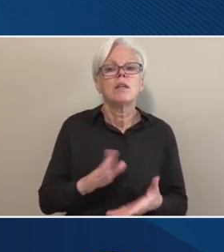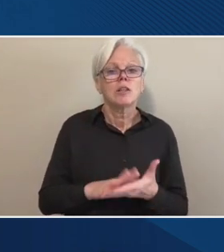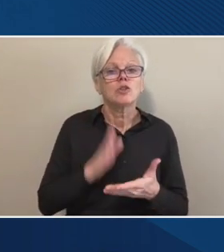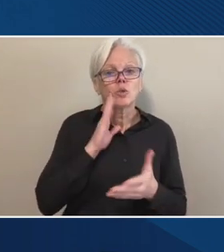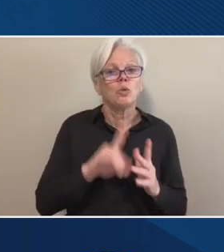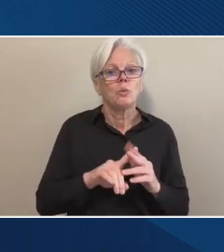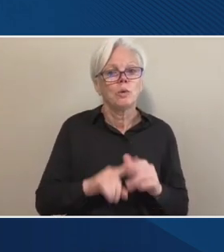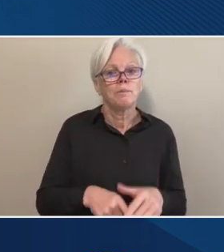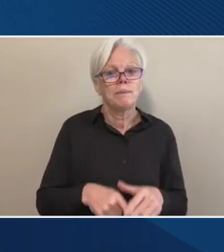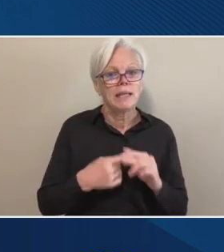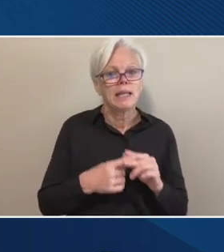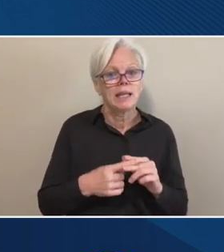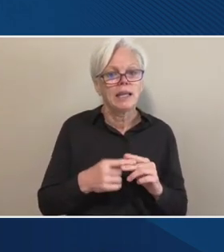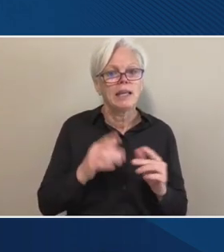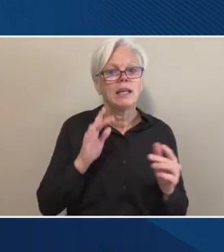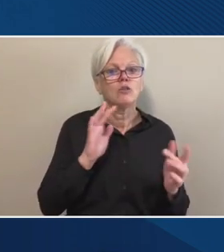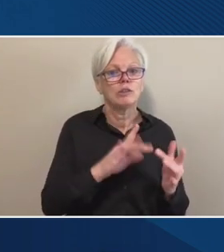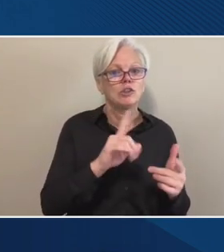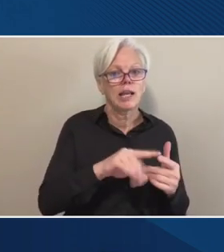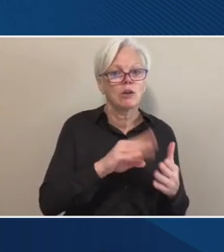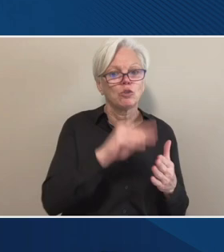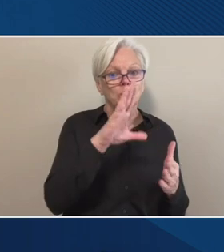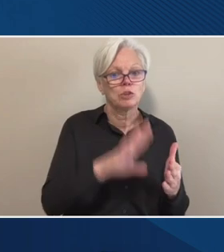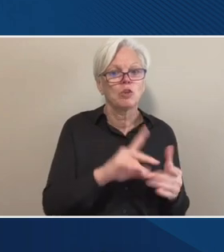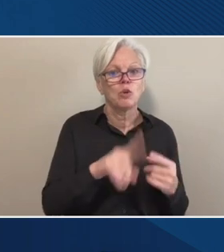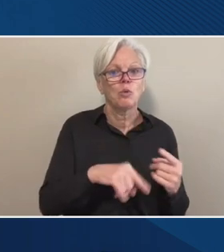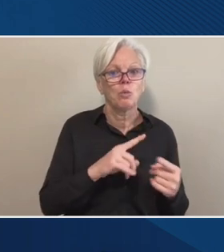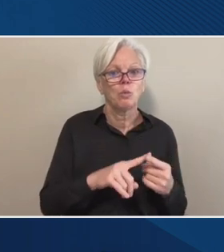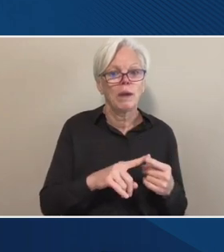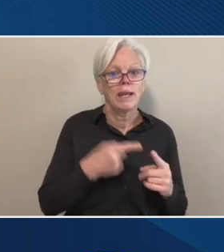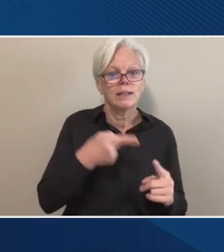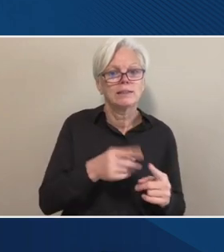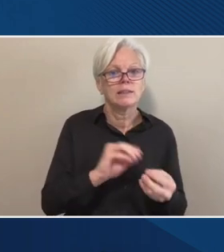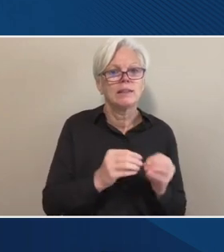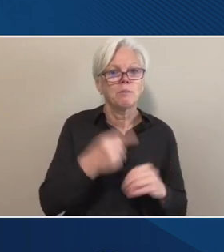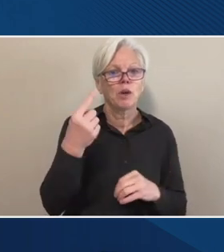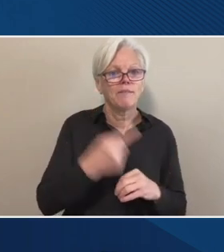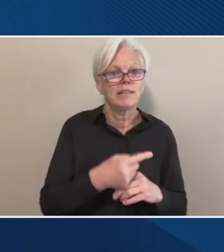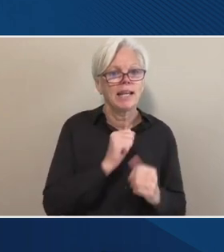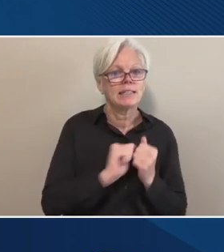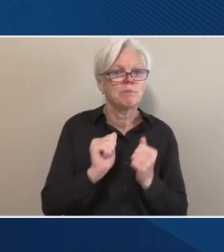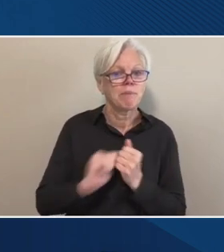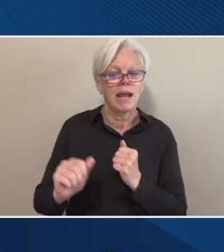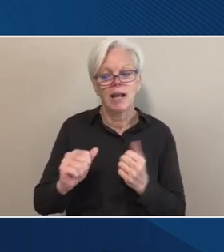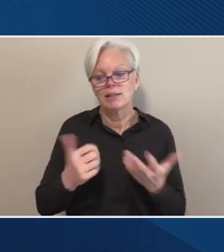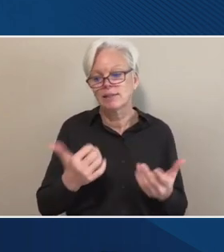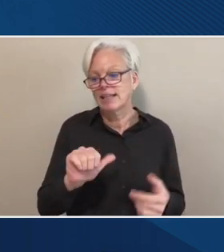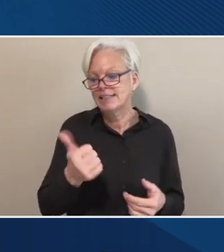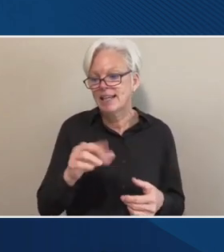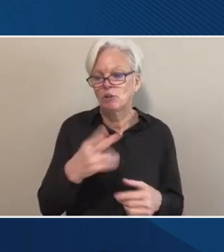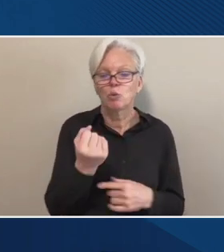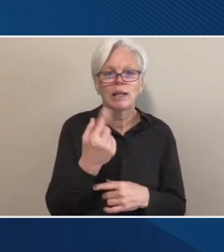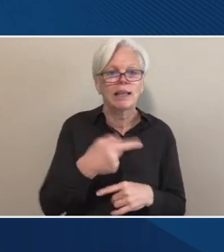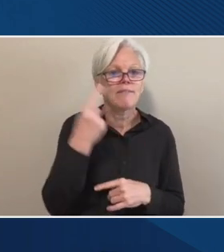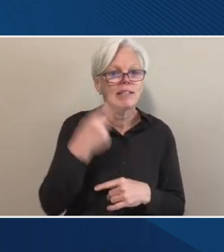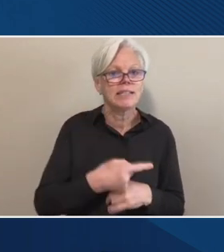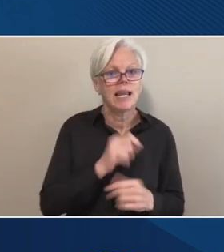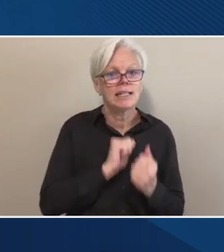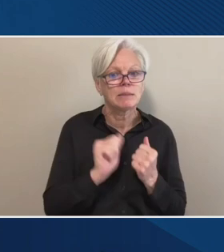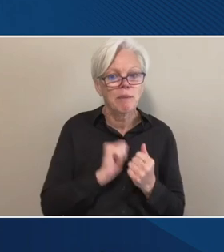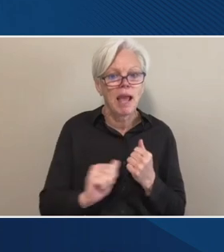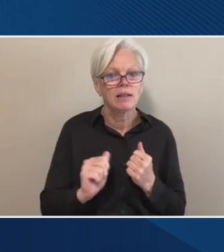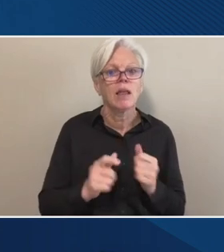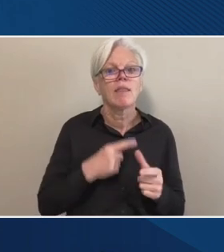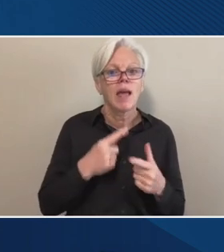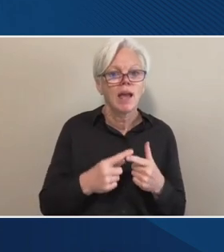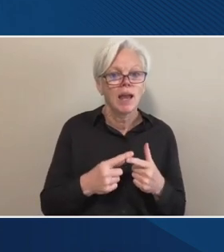um, reaching out to a student, um, when, when a certain number of days has passed, so let's say 10 to 11 days. Um, and then